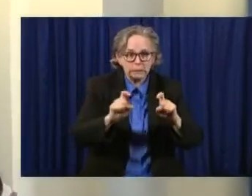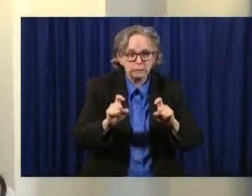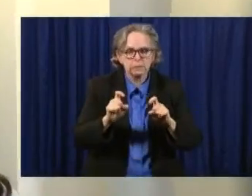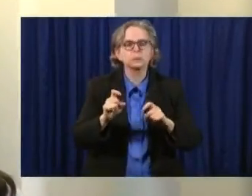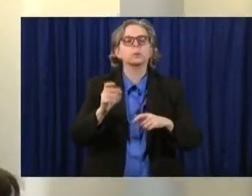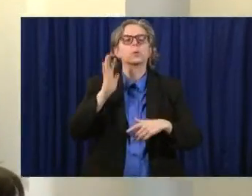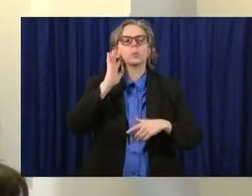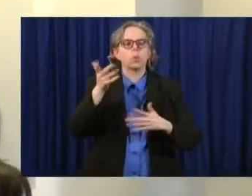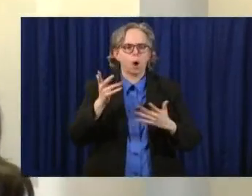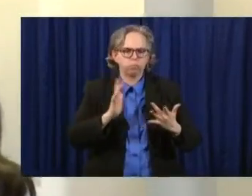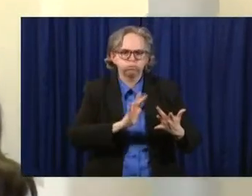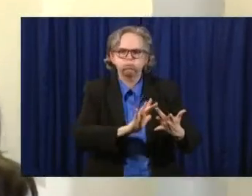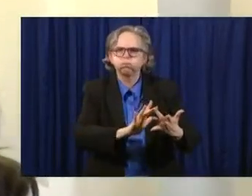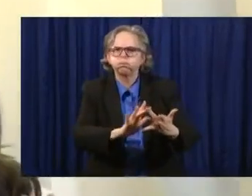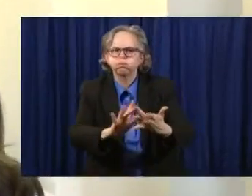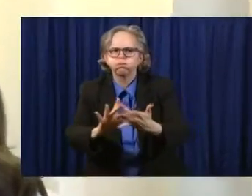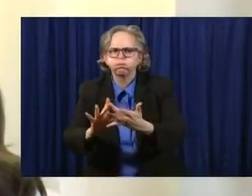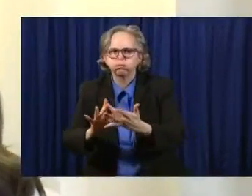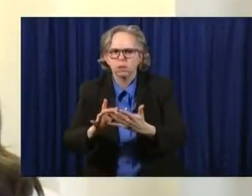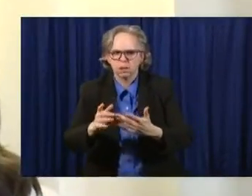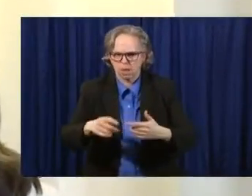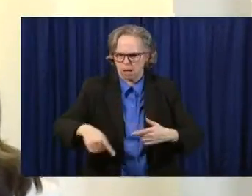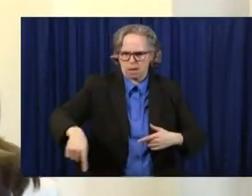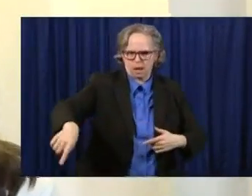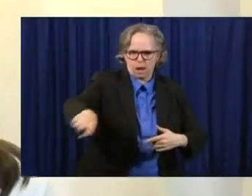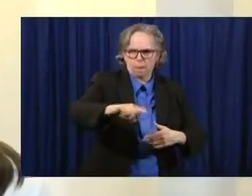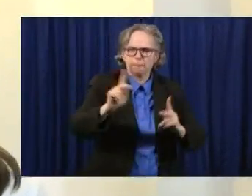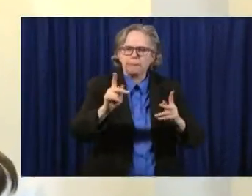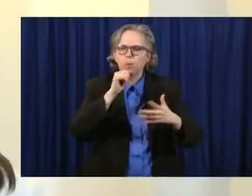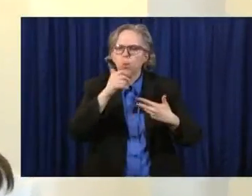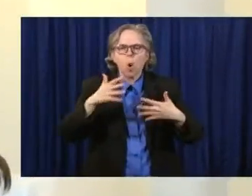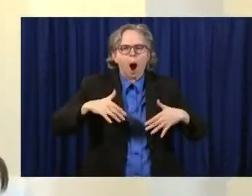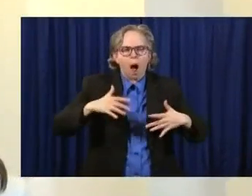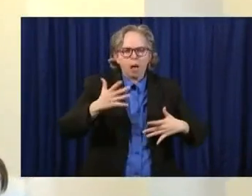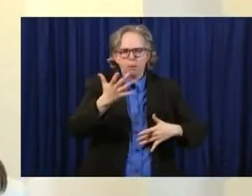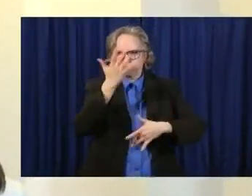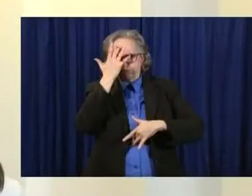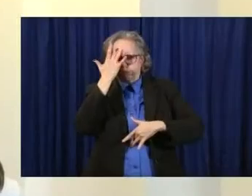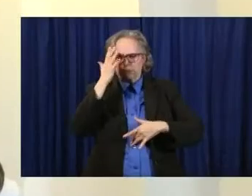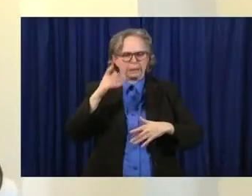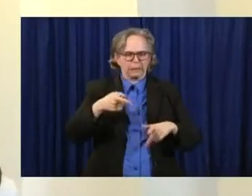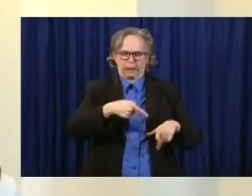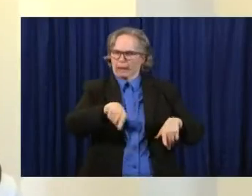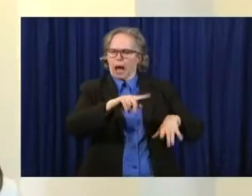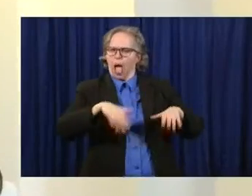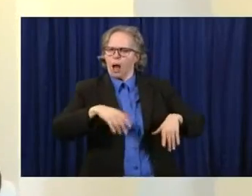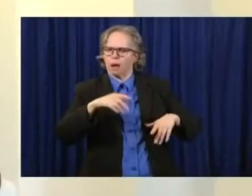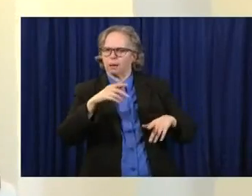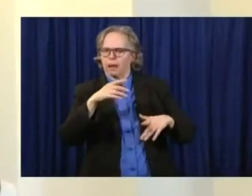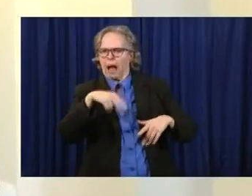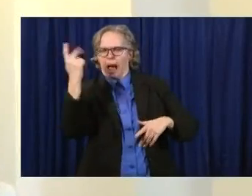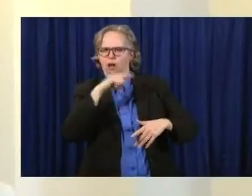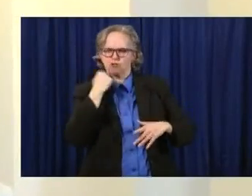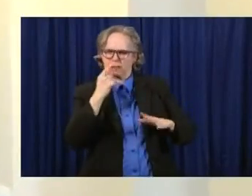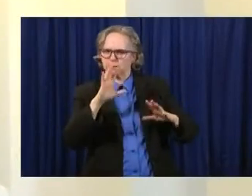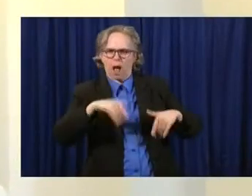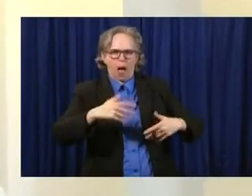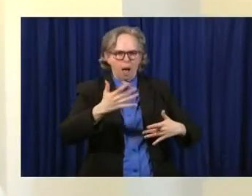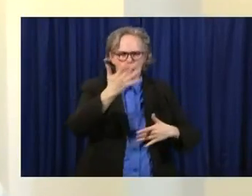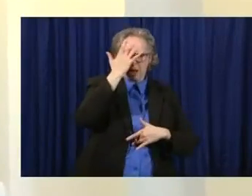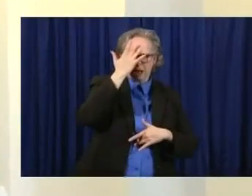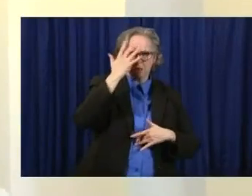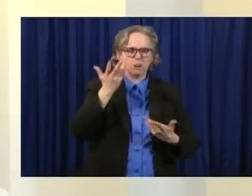at people who are mildly ill in our community, who aren't in those high risk preexisting health conditions. It would be, you know, your average healthy